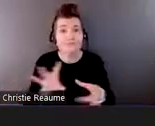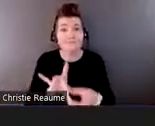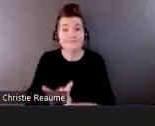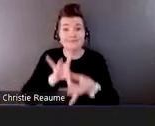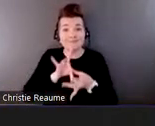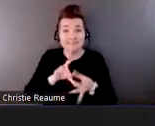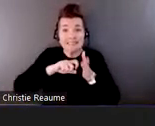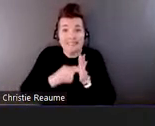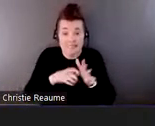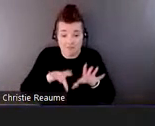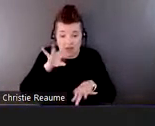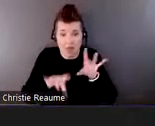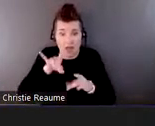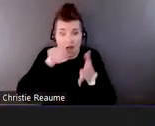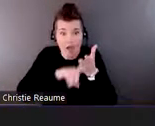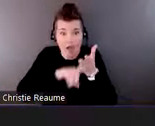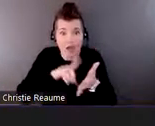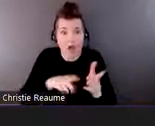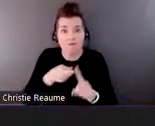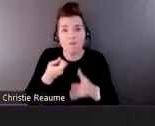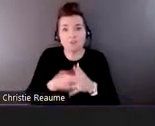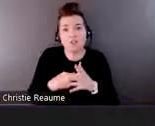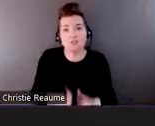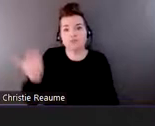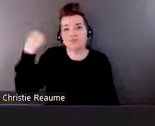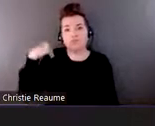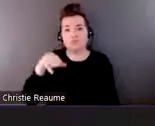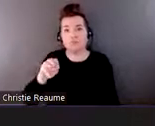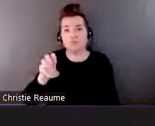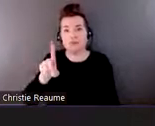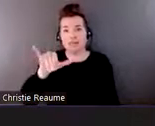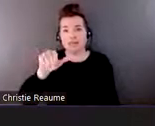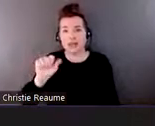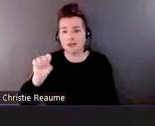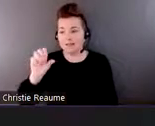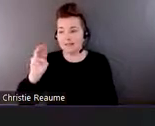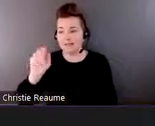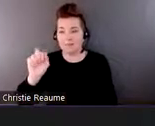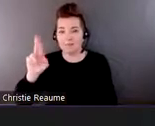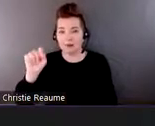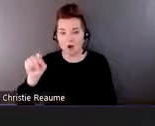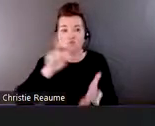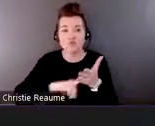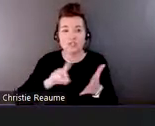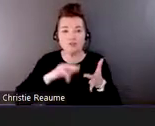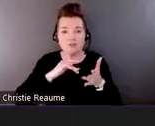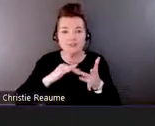the original MediaSmarts research studies and evaluations of the MediaSmarts program.